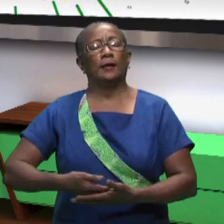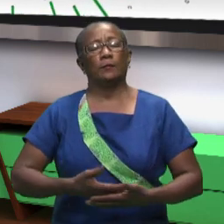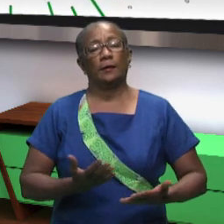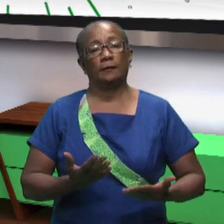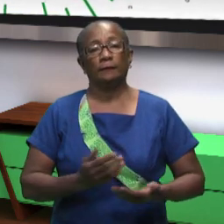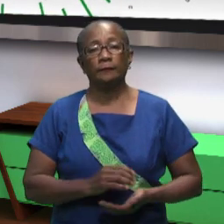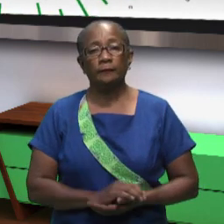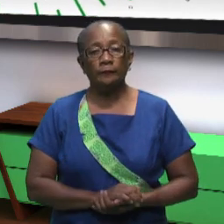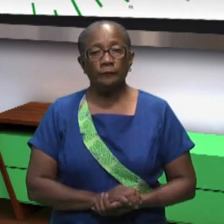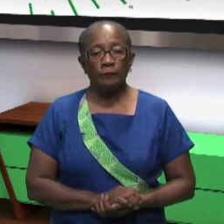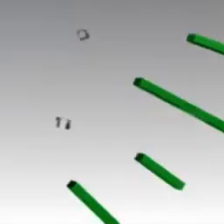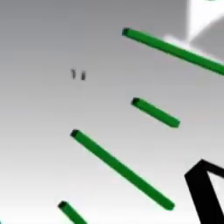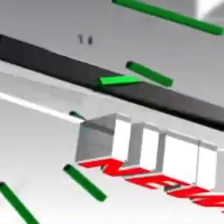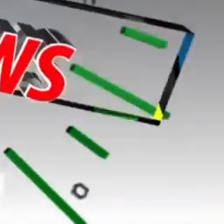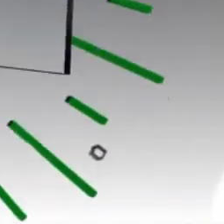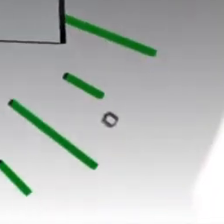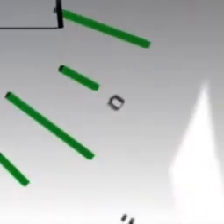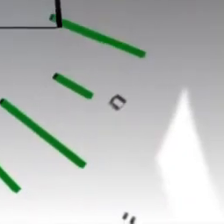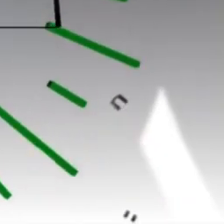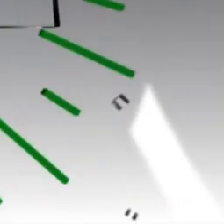children as much as possible